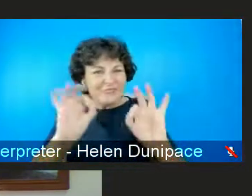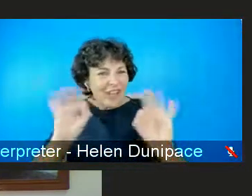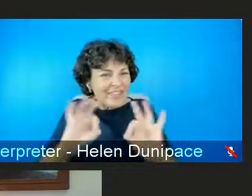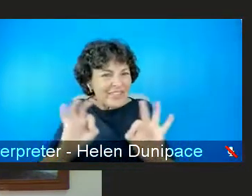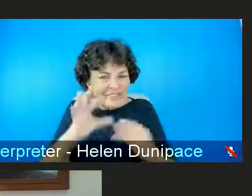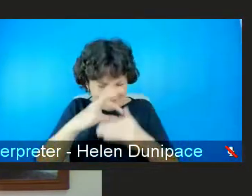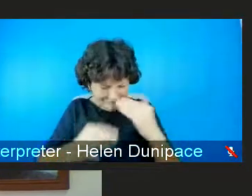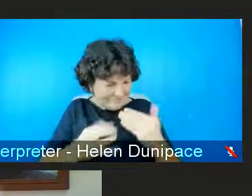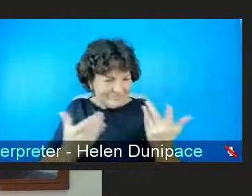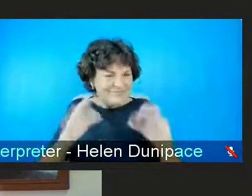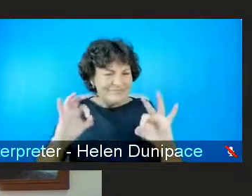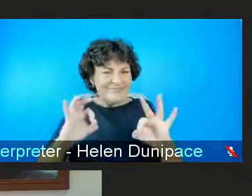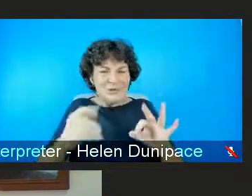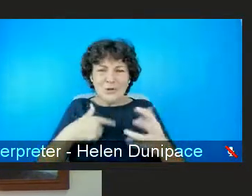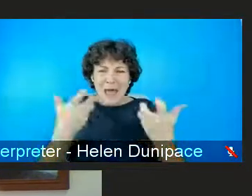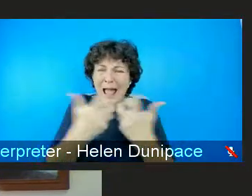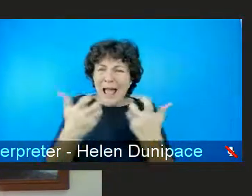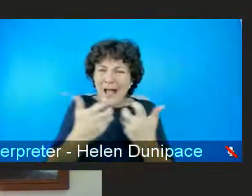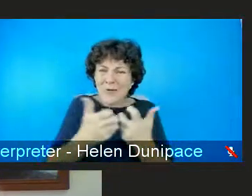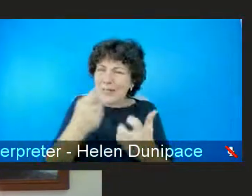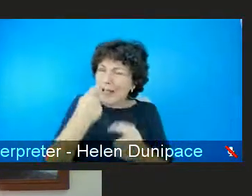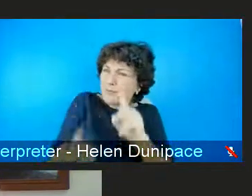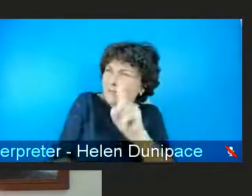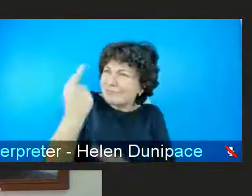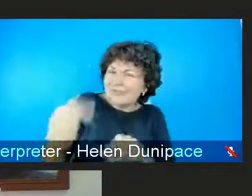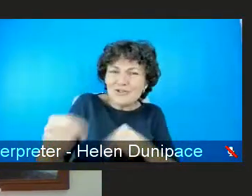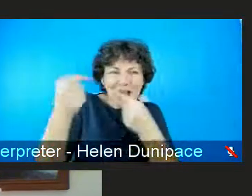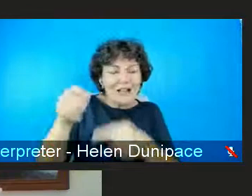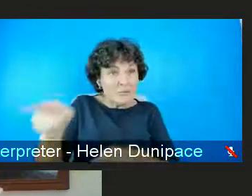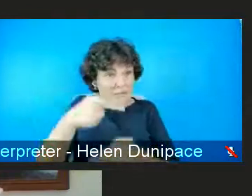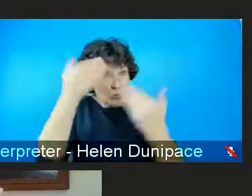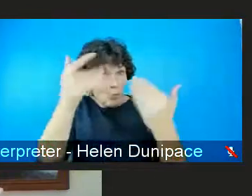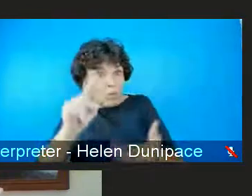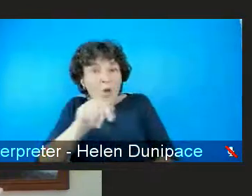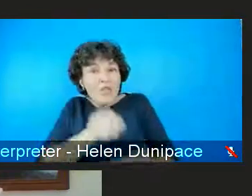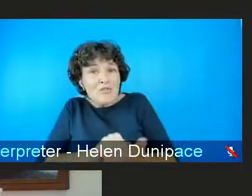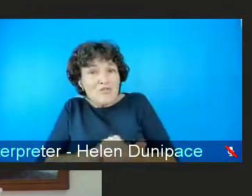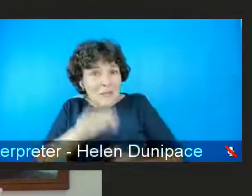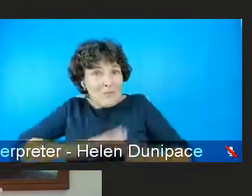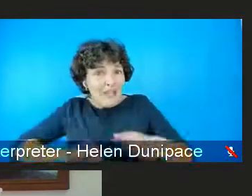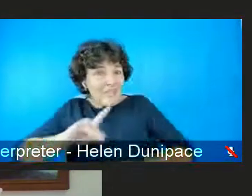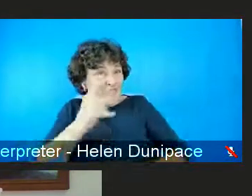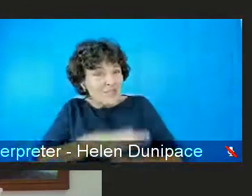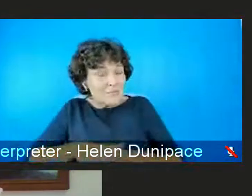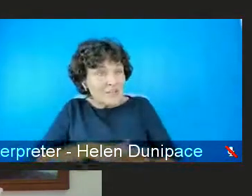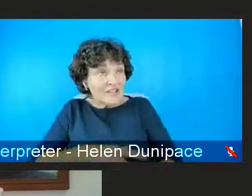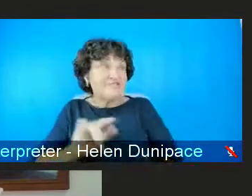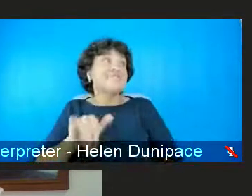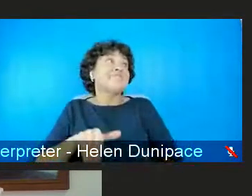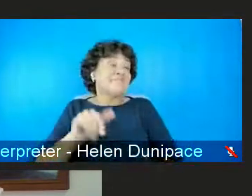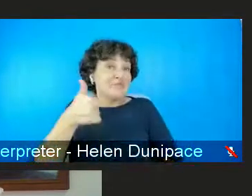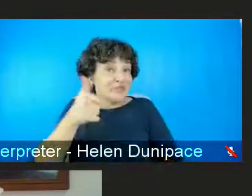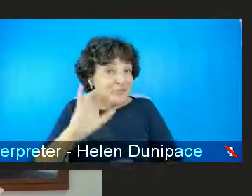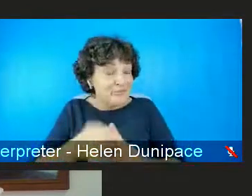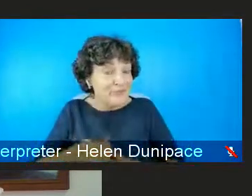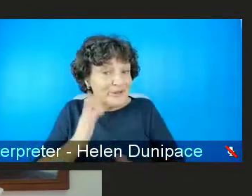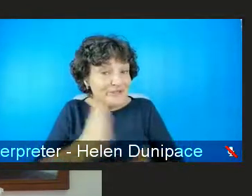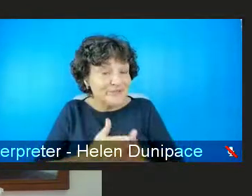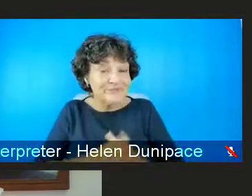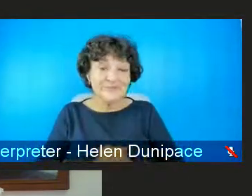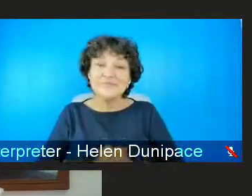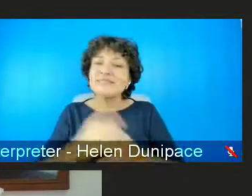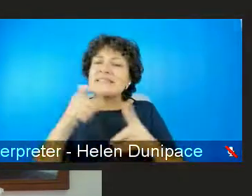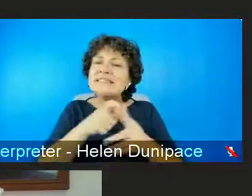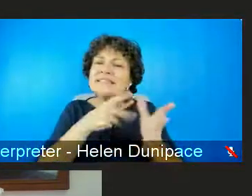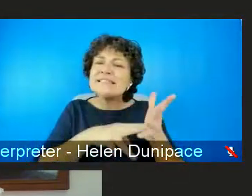for doing the right thing when they don't even understand what the right thing is yeah yeah good point um davie